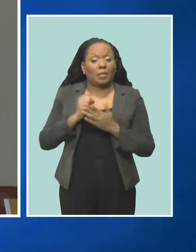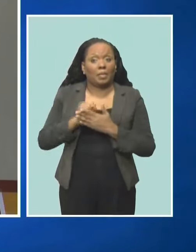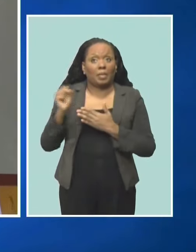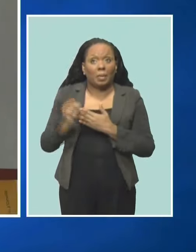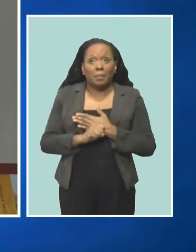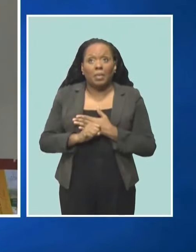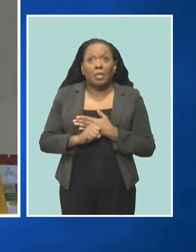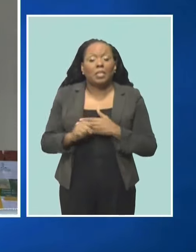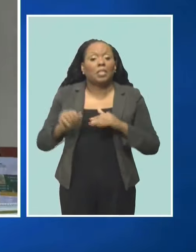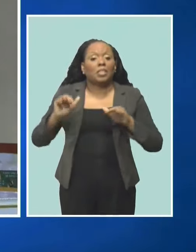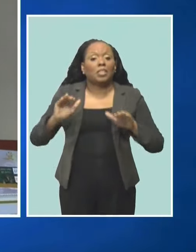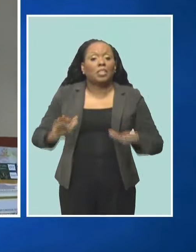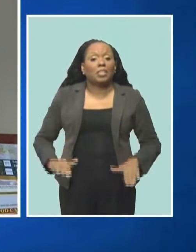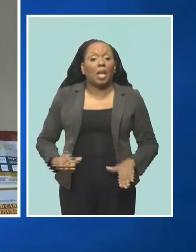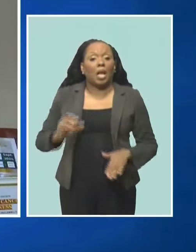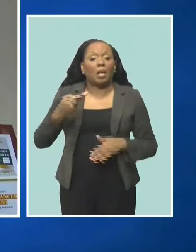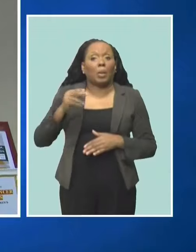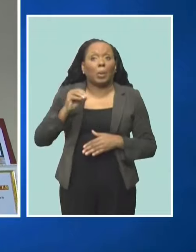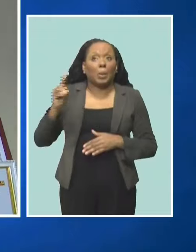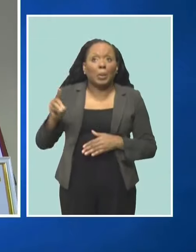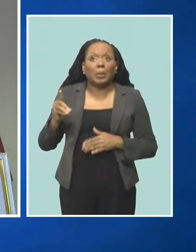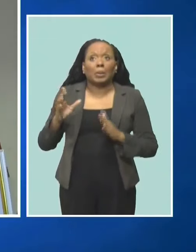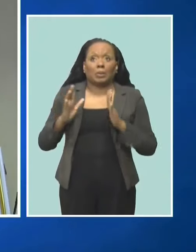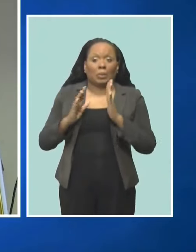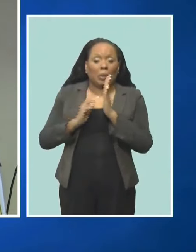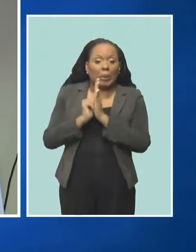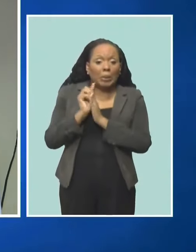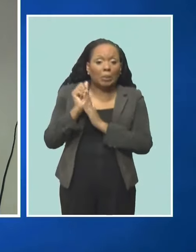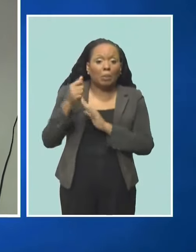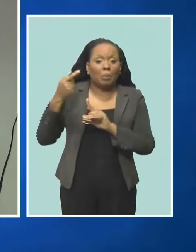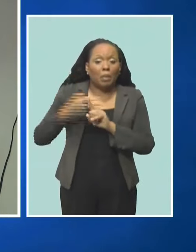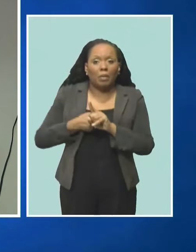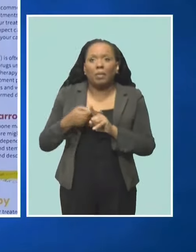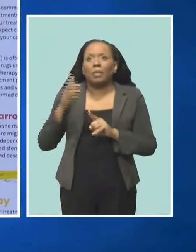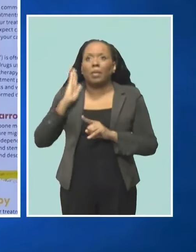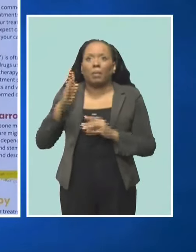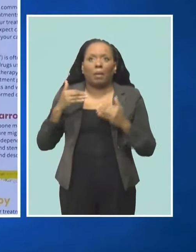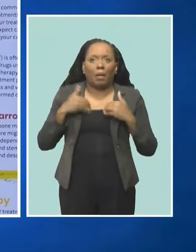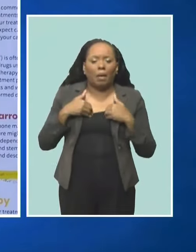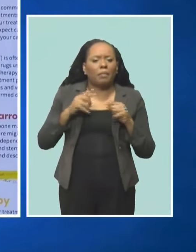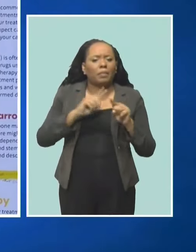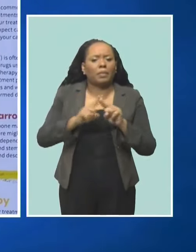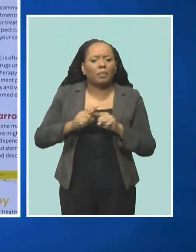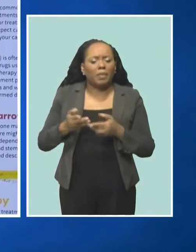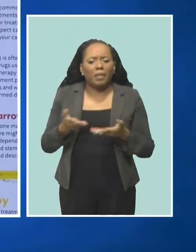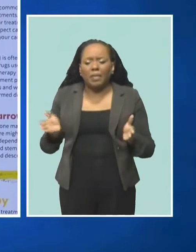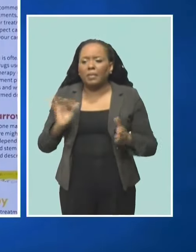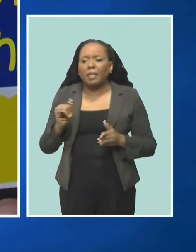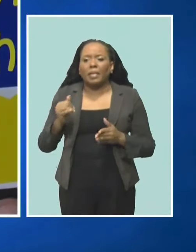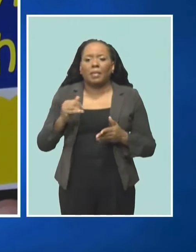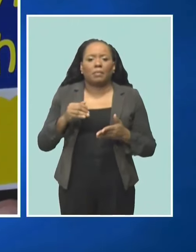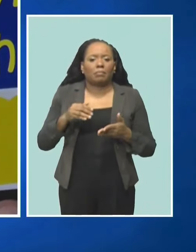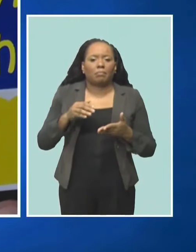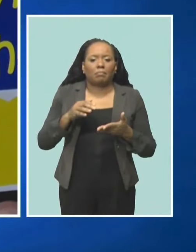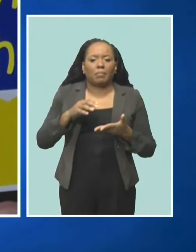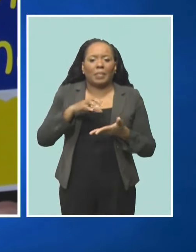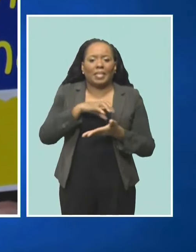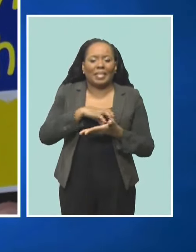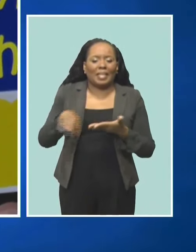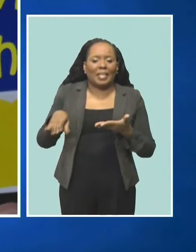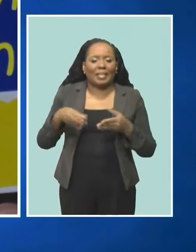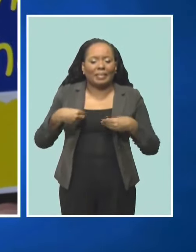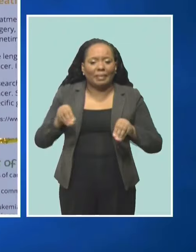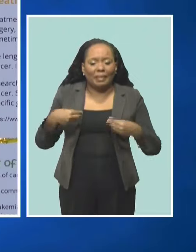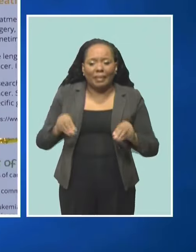idea for the Barbados Cancer Society to organize a cake sale, concert and catwalk to raise funds for children battling